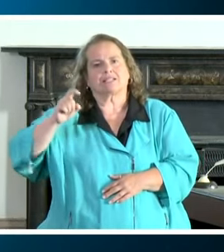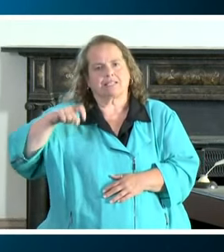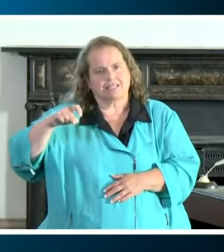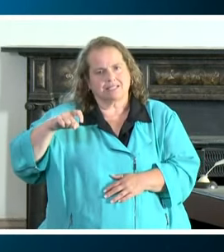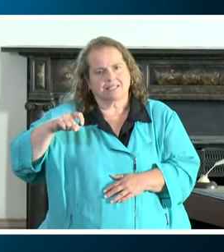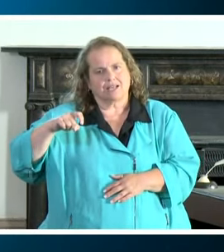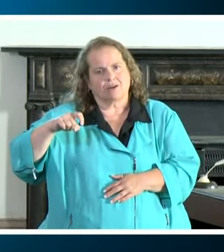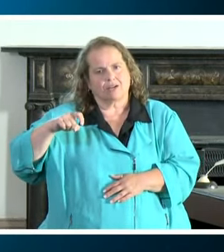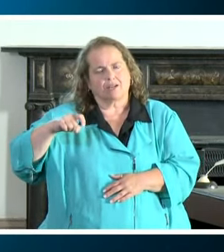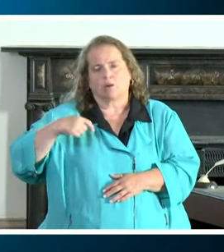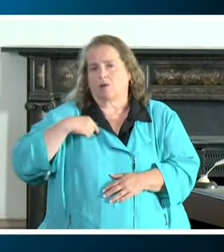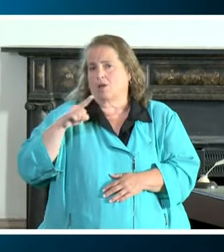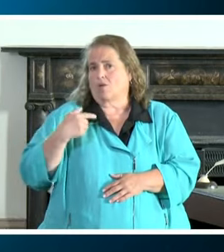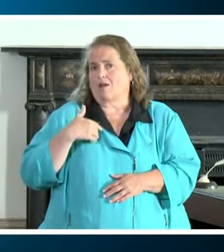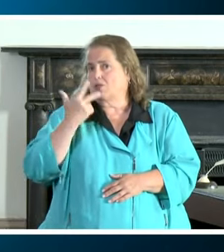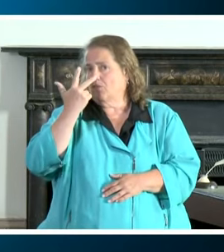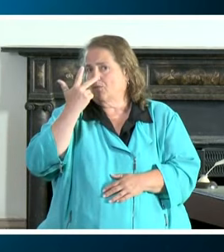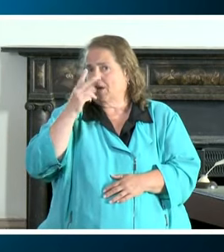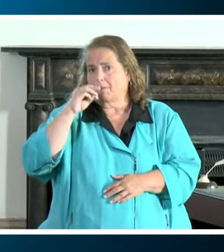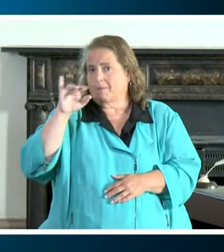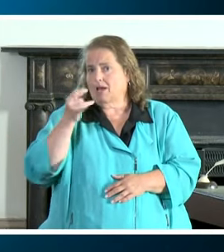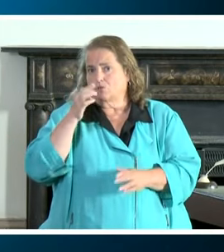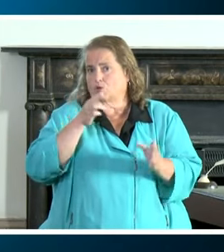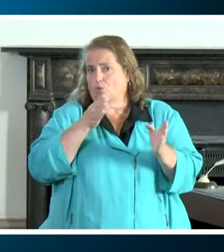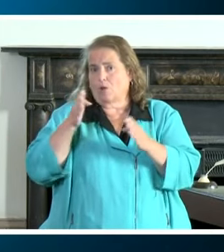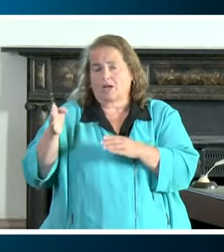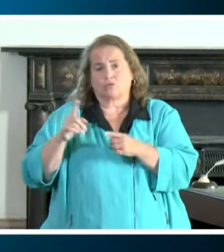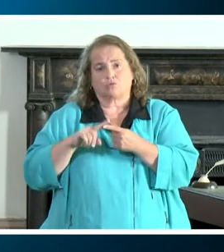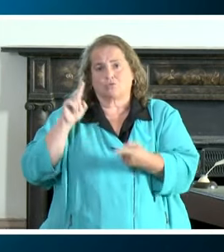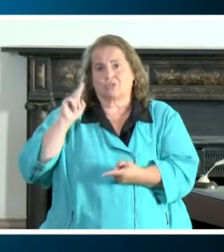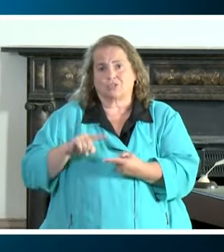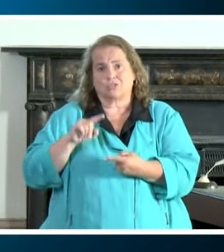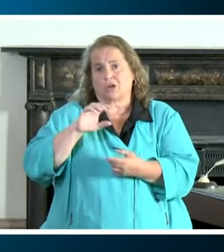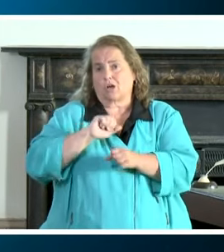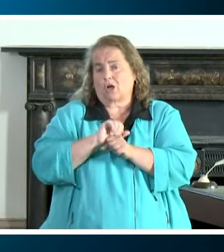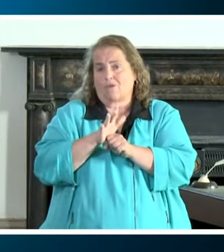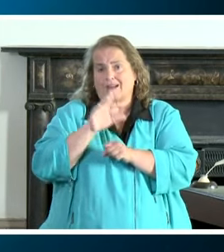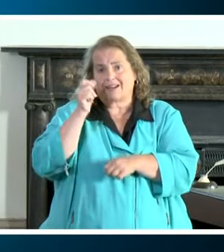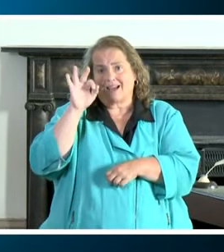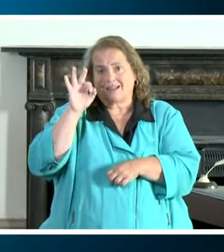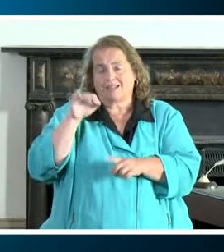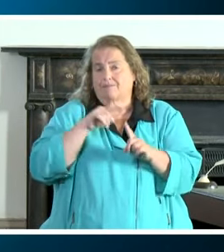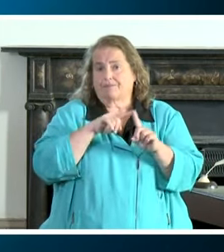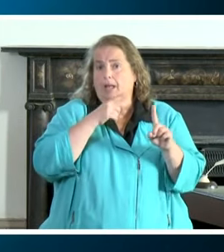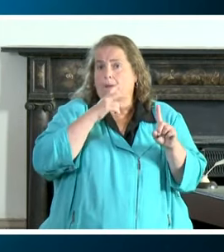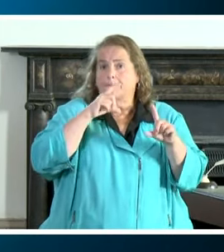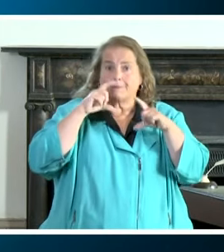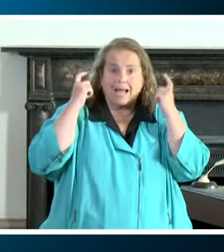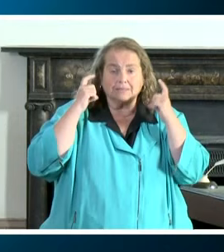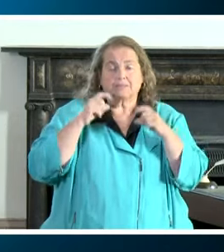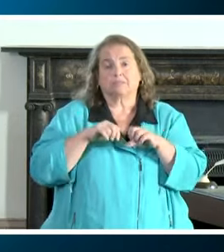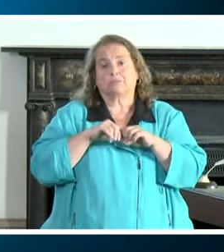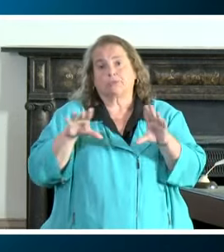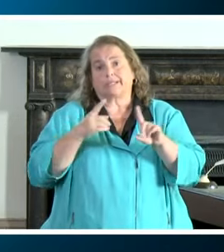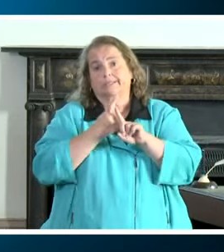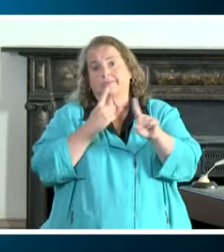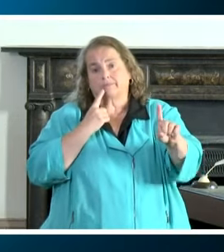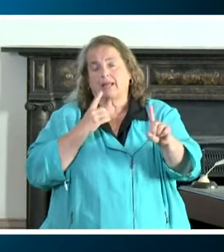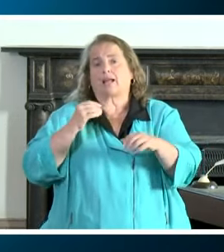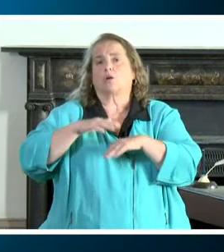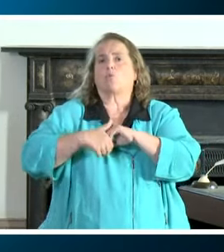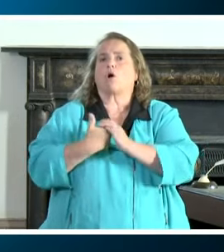We only have three major ways to mitigate the risk of COVID-19 wearing a mask, spreading out and washing hands.